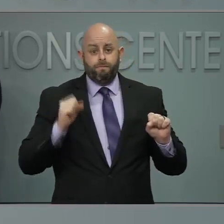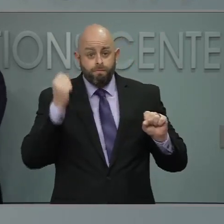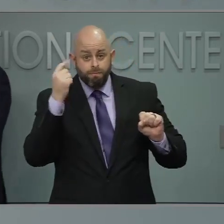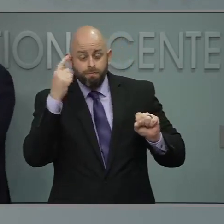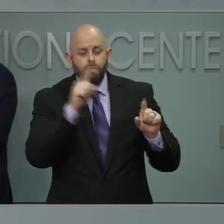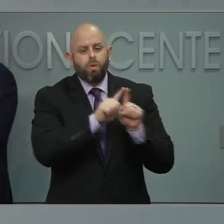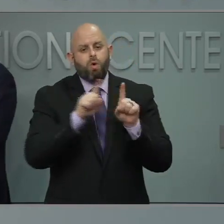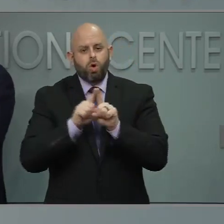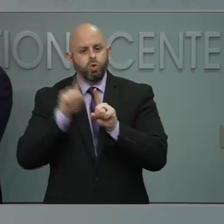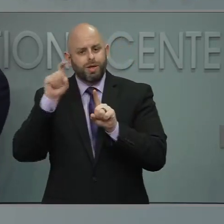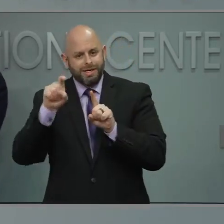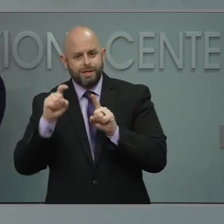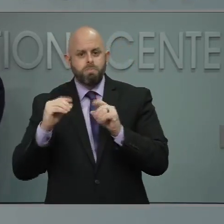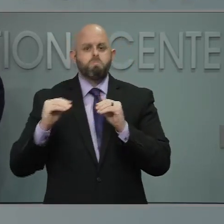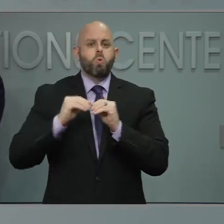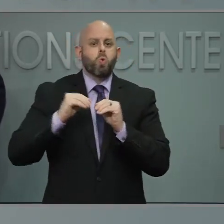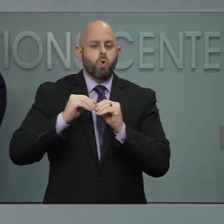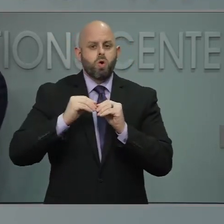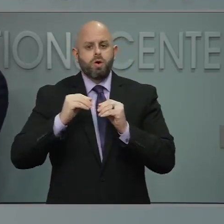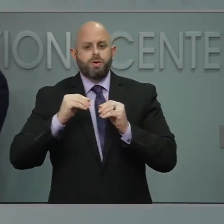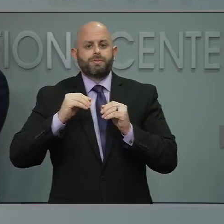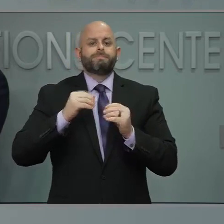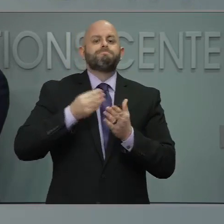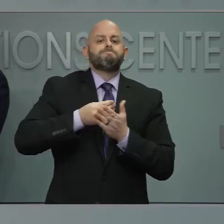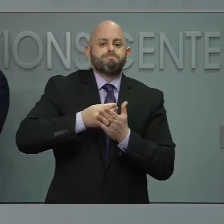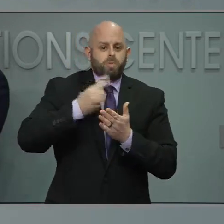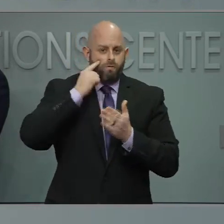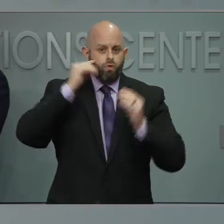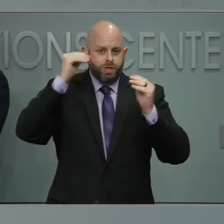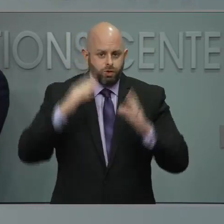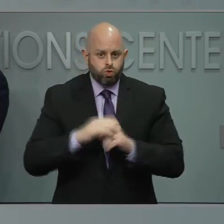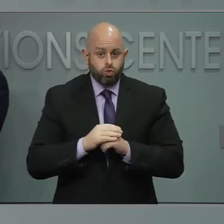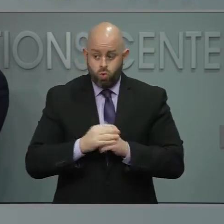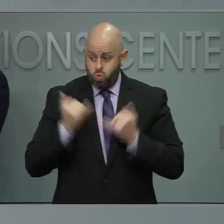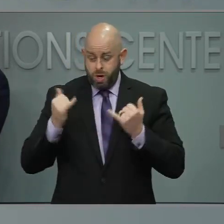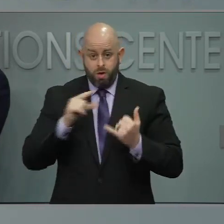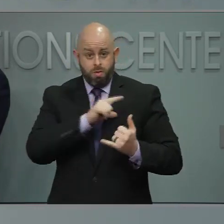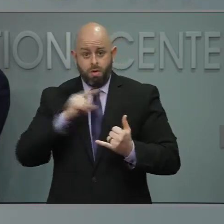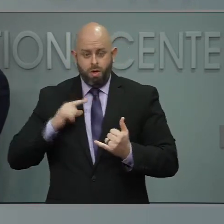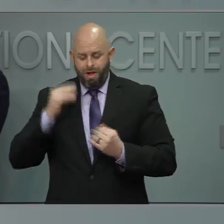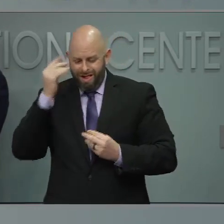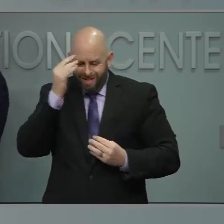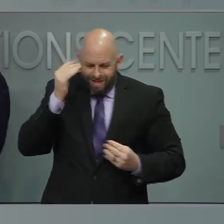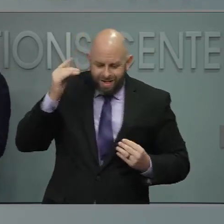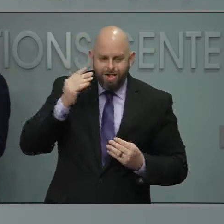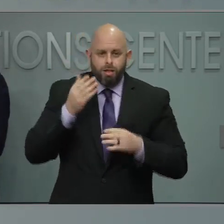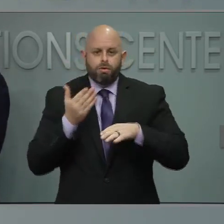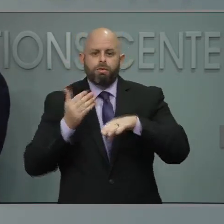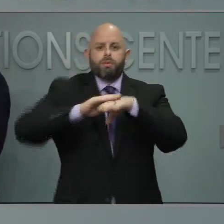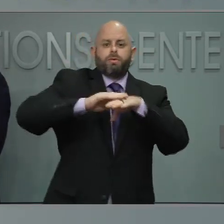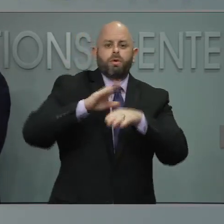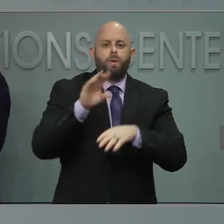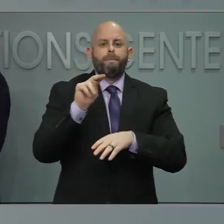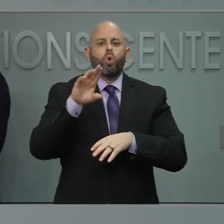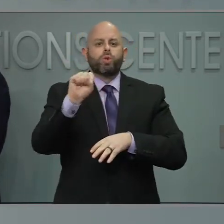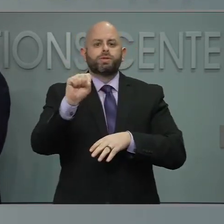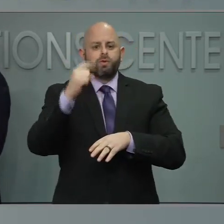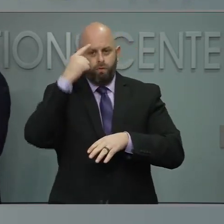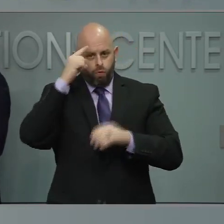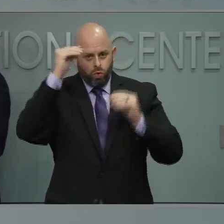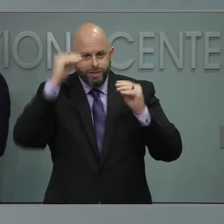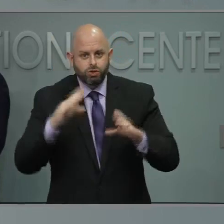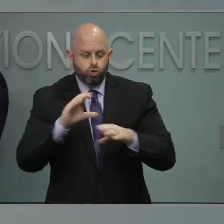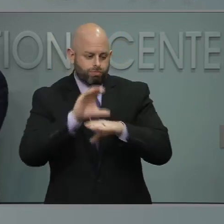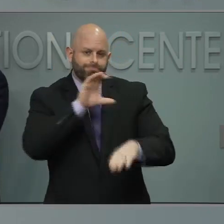legislature right now is contemplating educator bonuses, which I think would be a great idea if they could do that